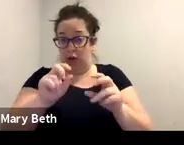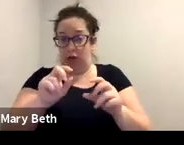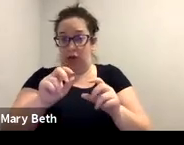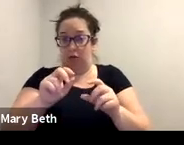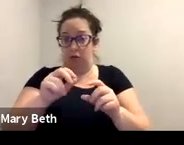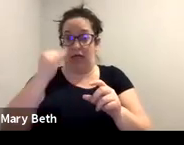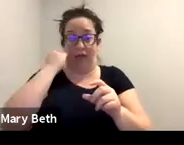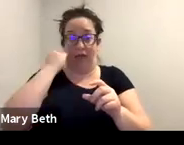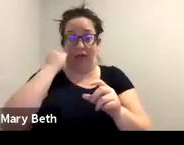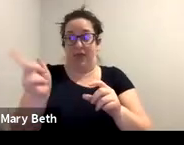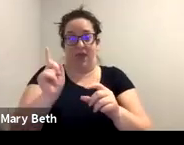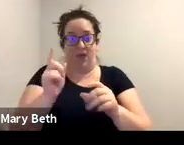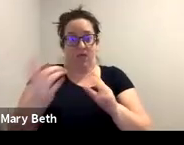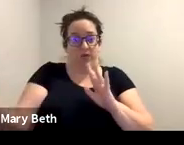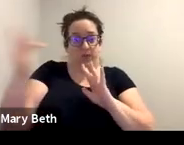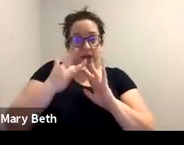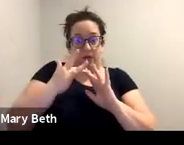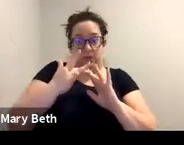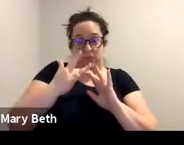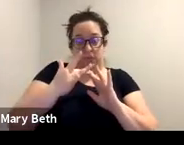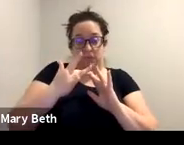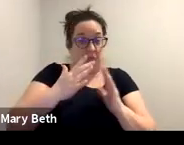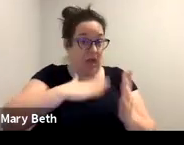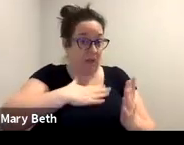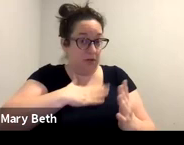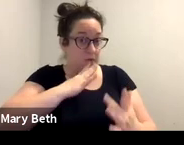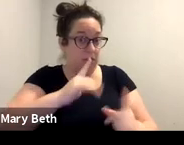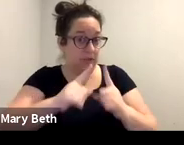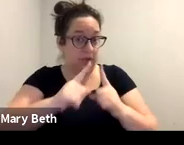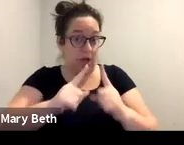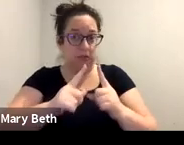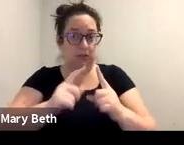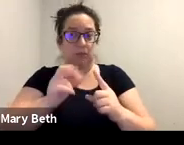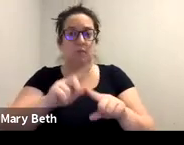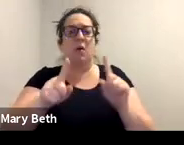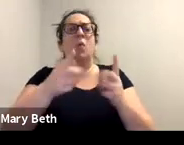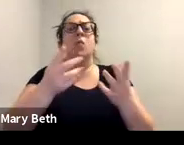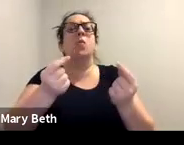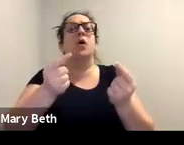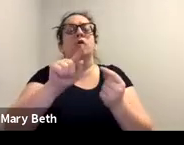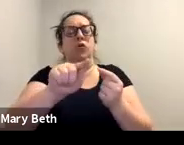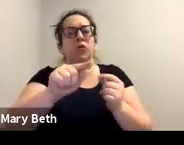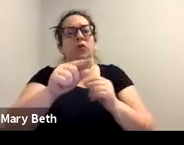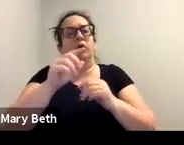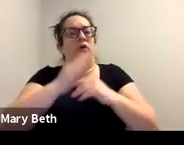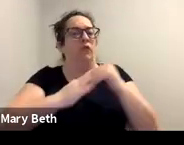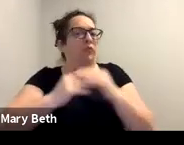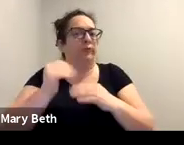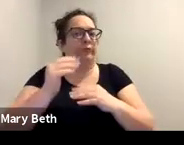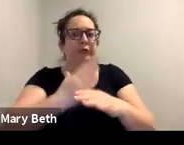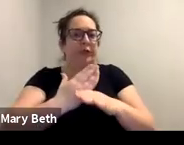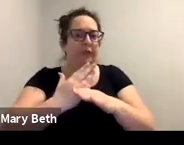And then if they do, I'm happy to discuss with you, like what you're comfortable with me sharing and what, what maybe you don't want me to share.